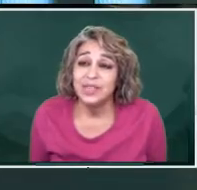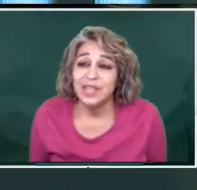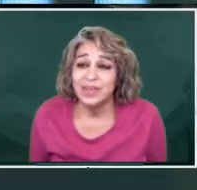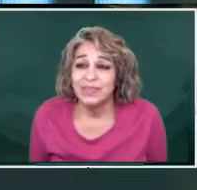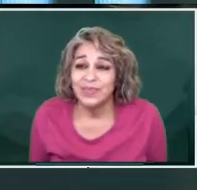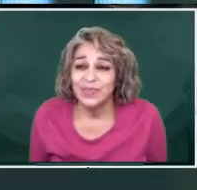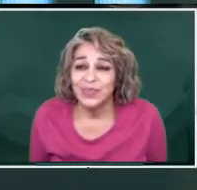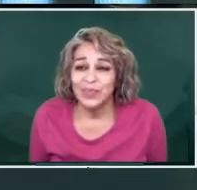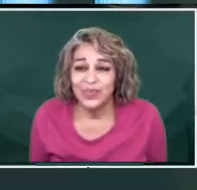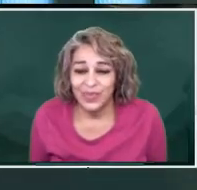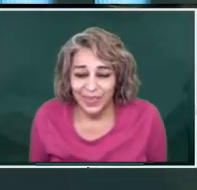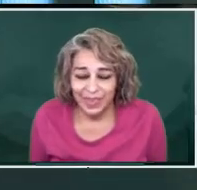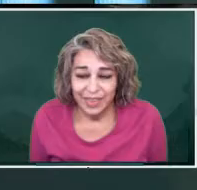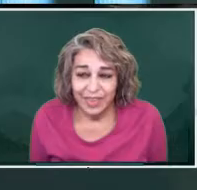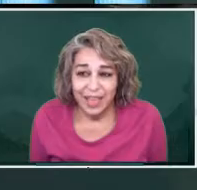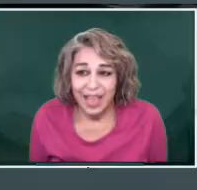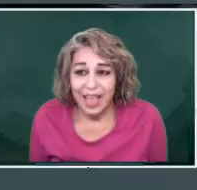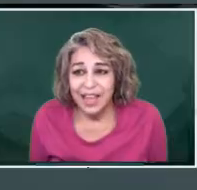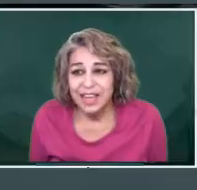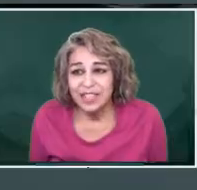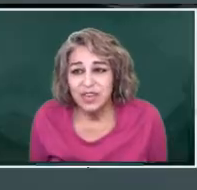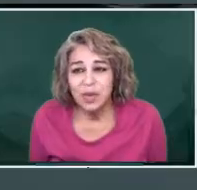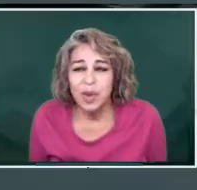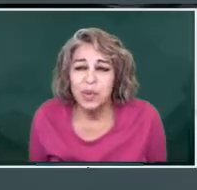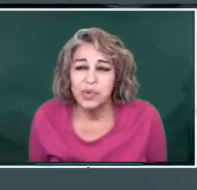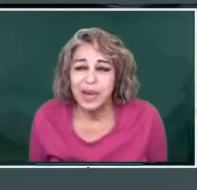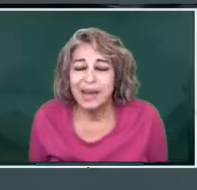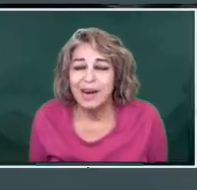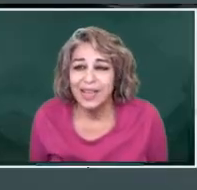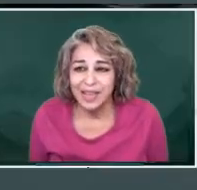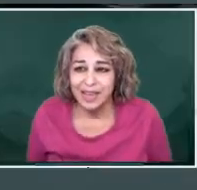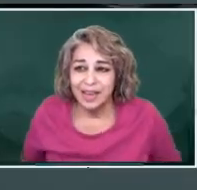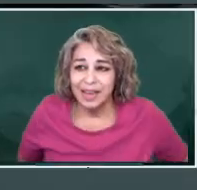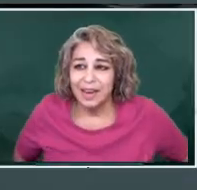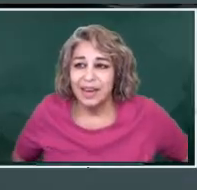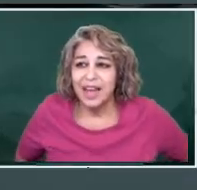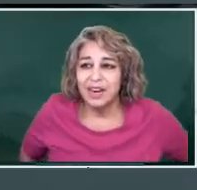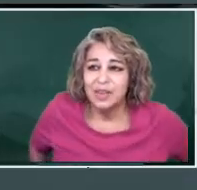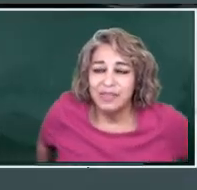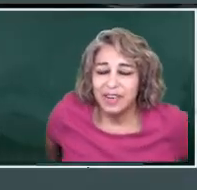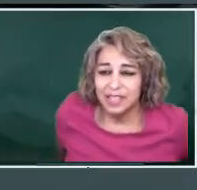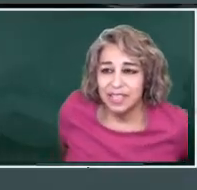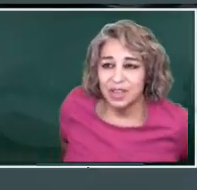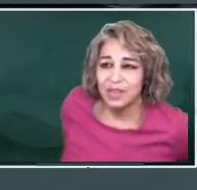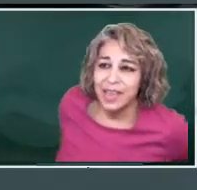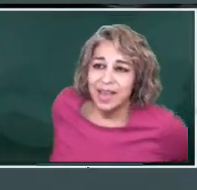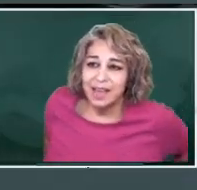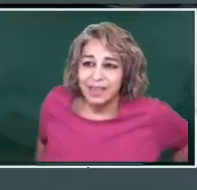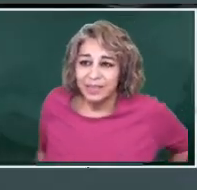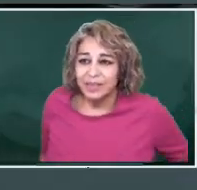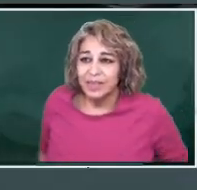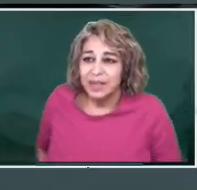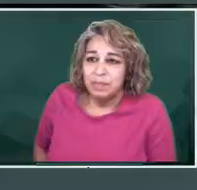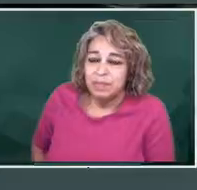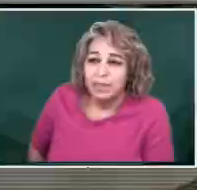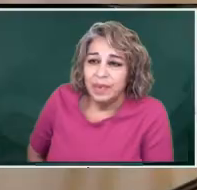revolution. And yesterday we were recalling not only Francisco Villa,